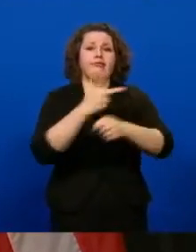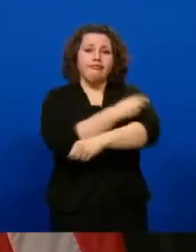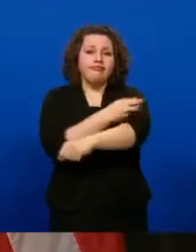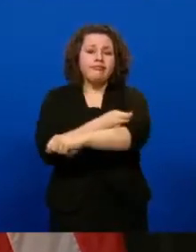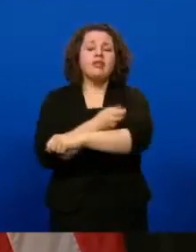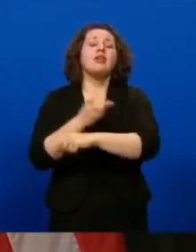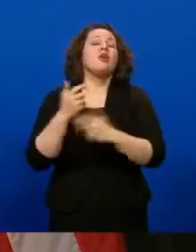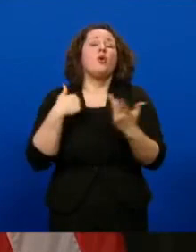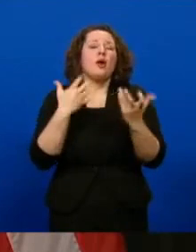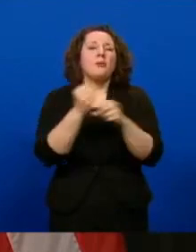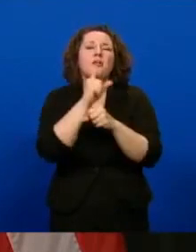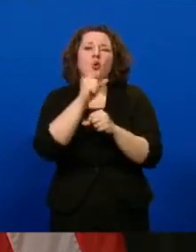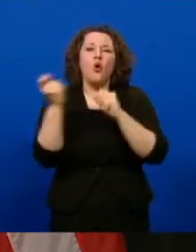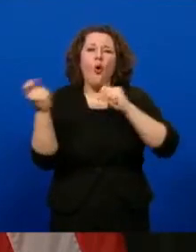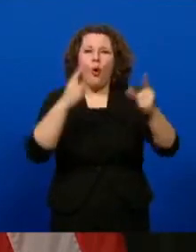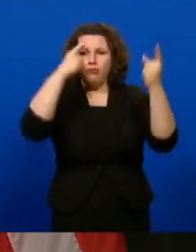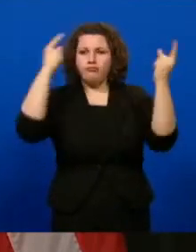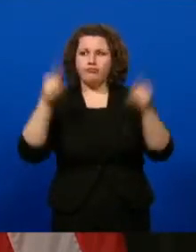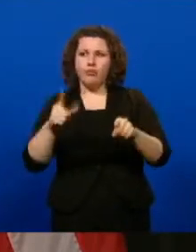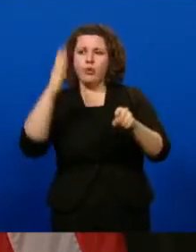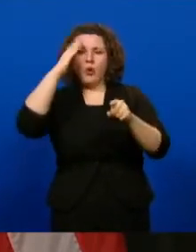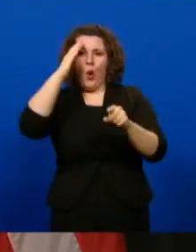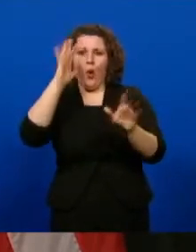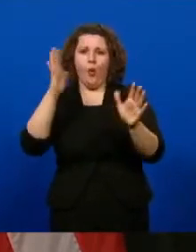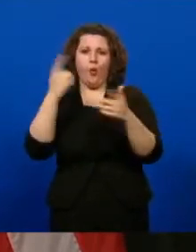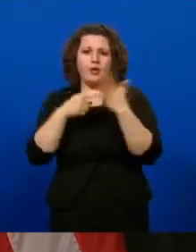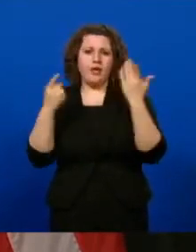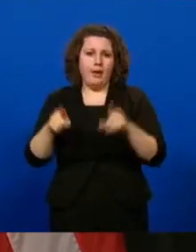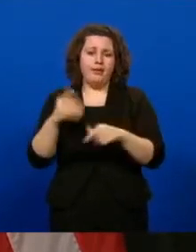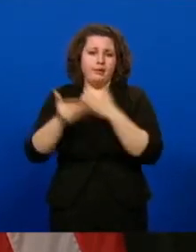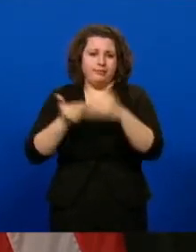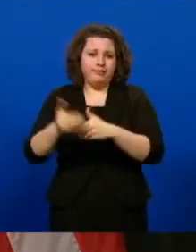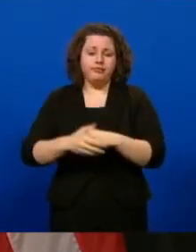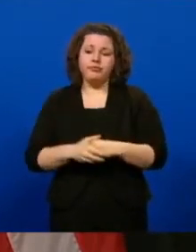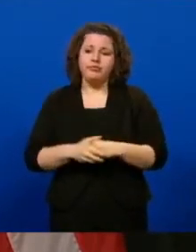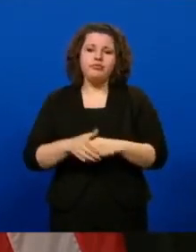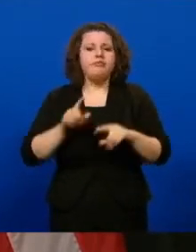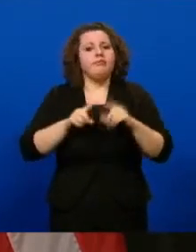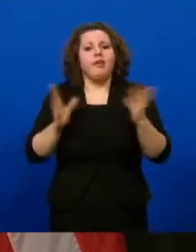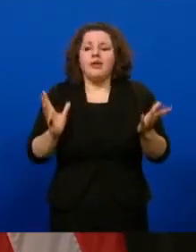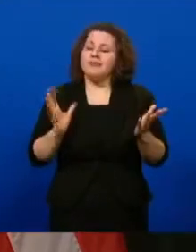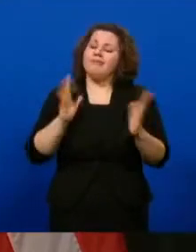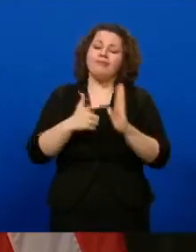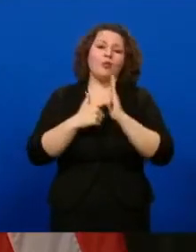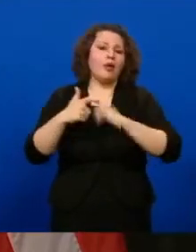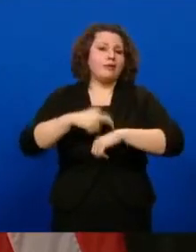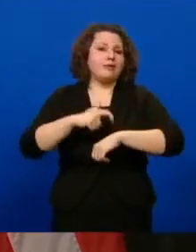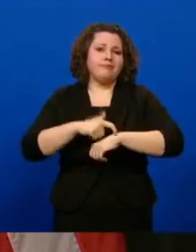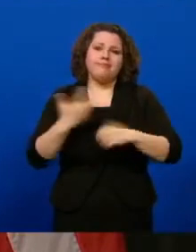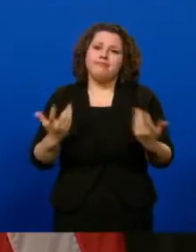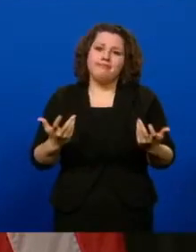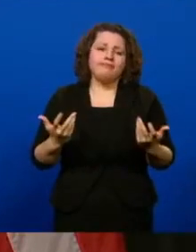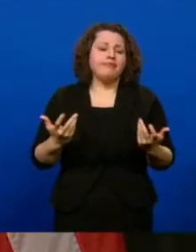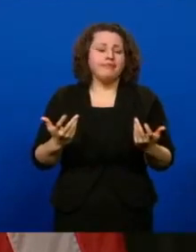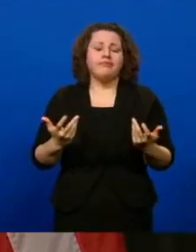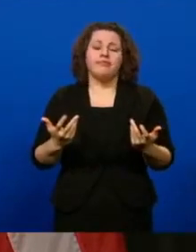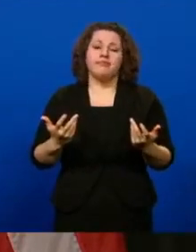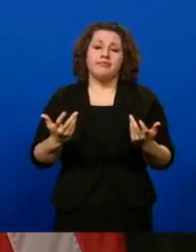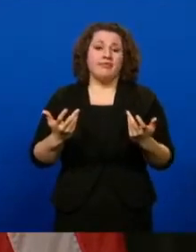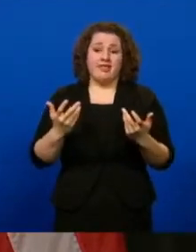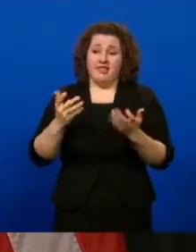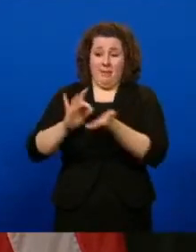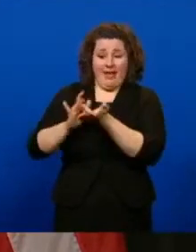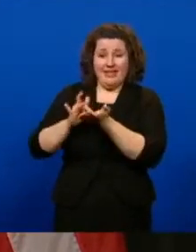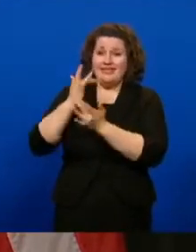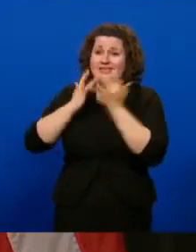everybody's on the same page as we, you know, move through the process. But, you know, it's just, it's going to take some time. There's just not a lot of